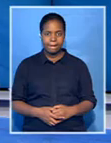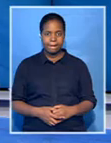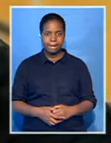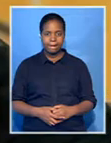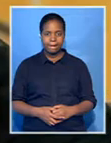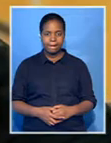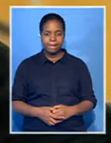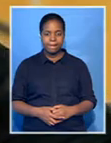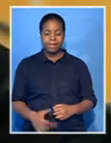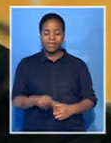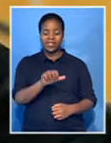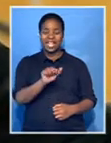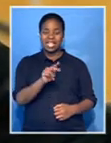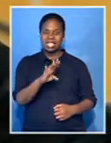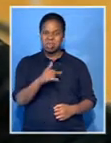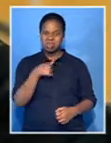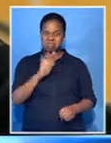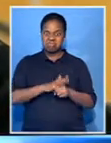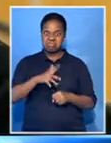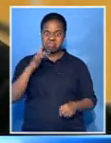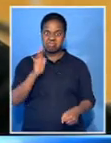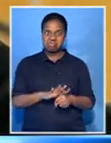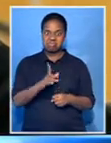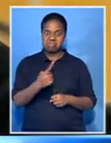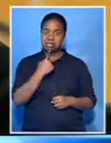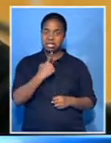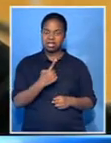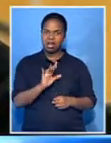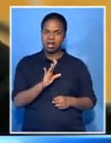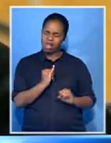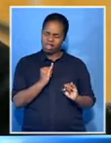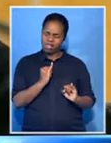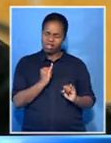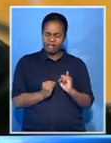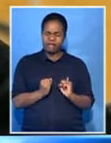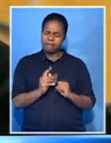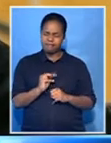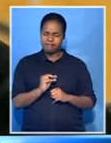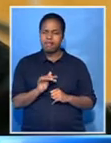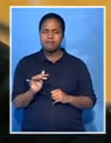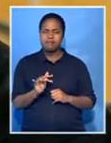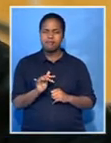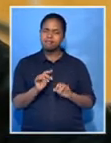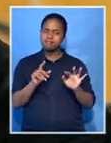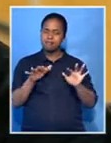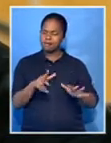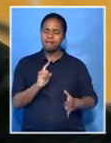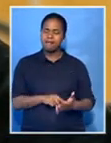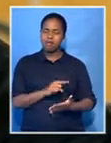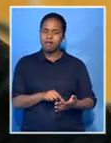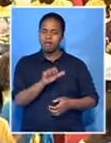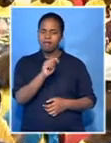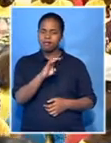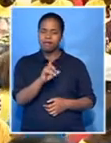The ANC is fuming. It says its 11 million voters have been insulted, firstly,